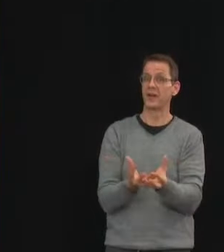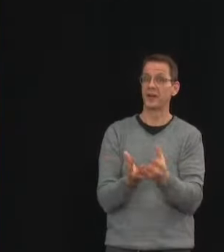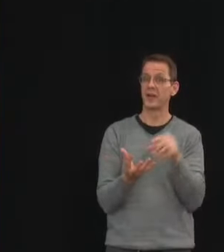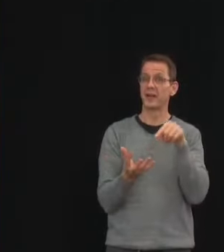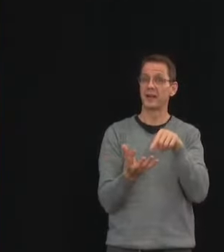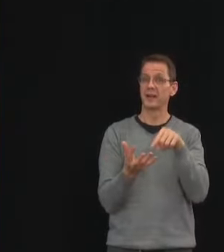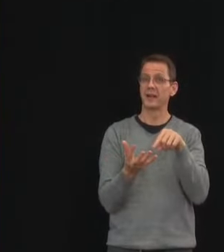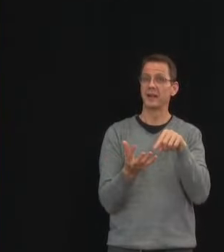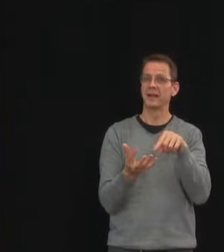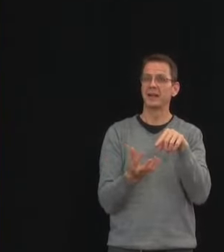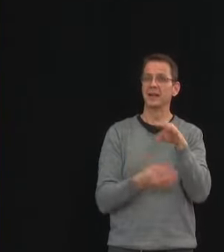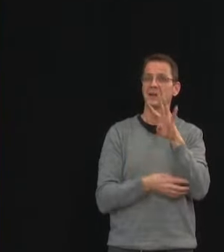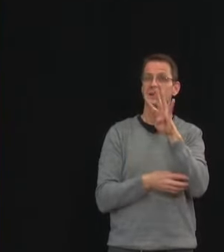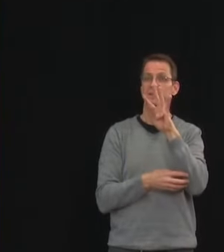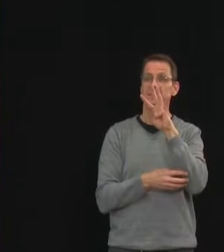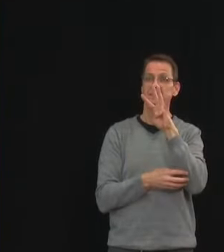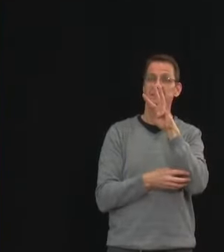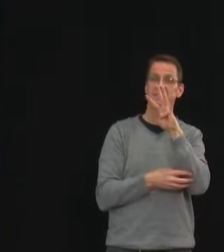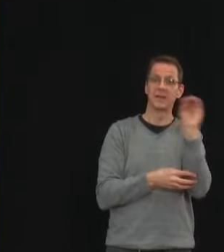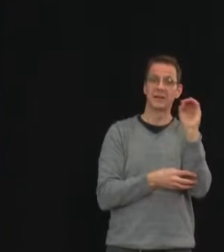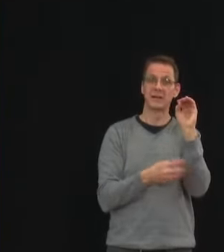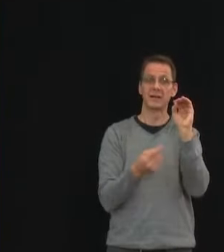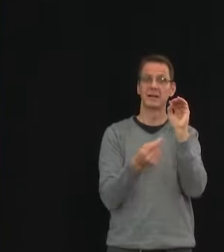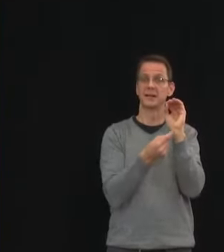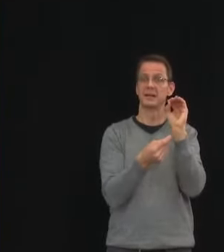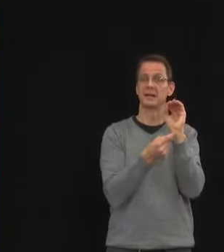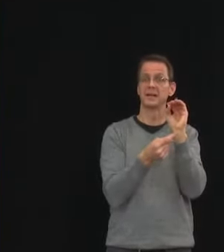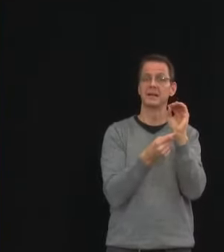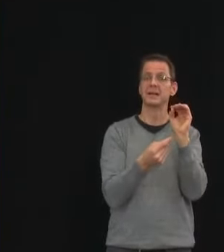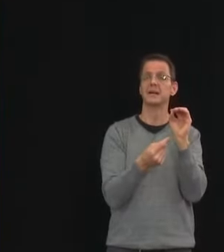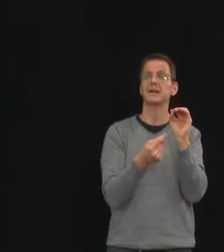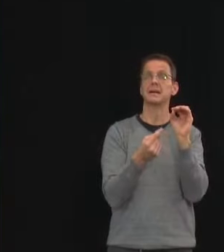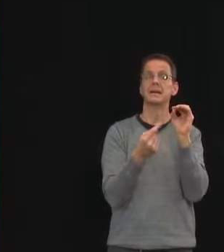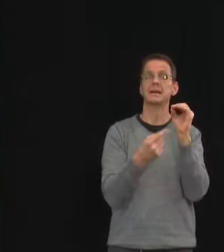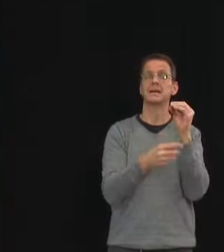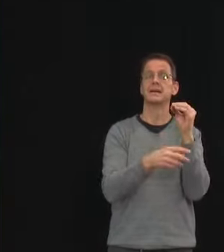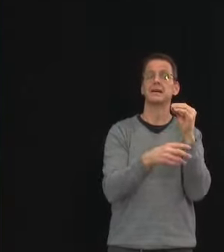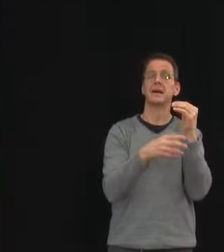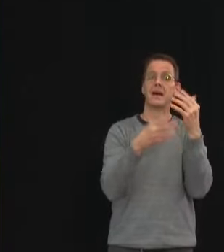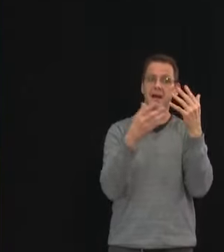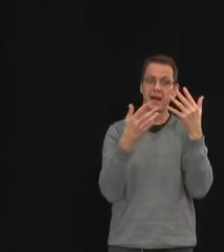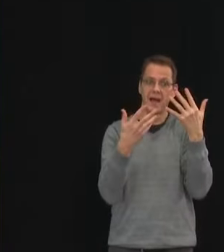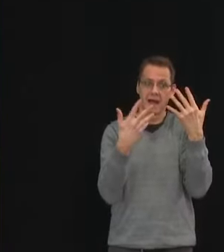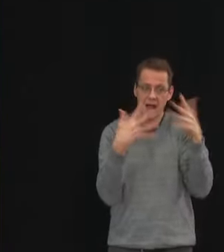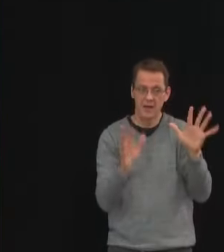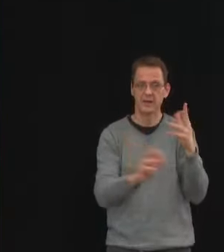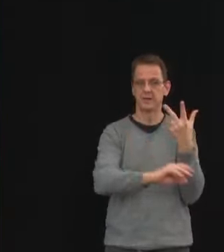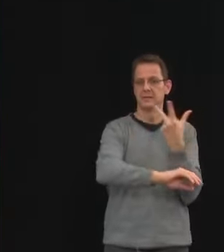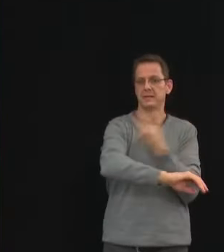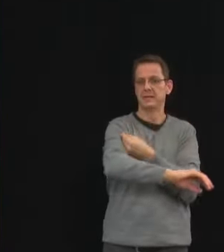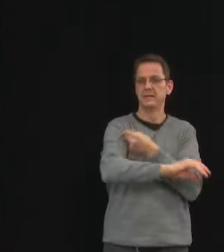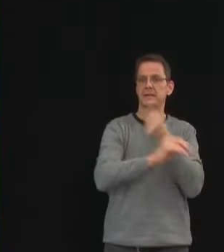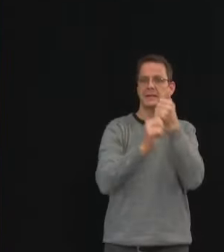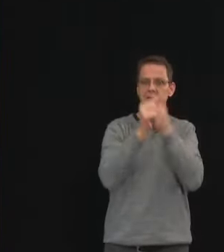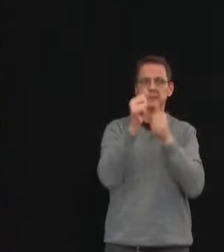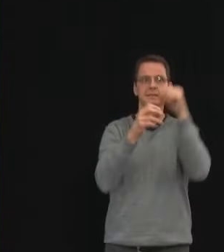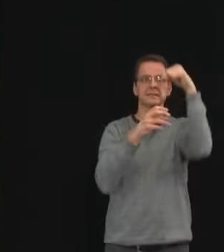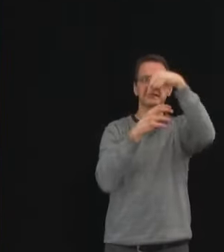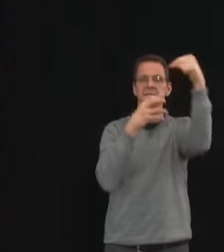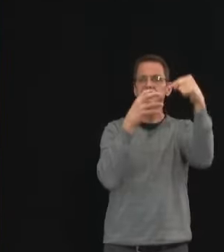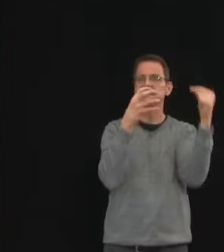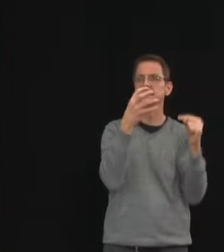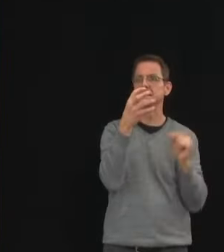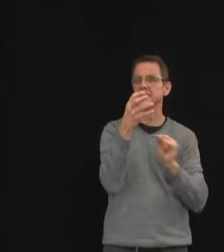virus. Widespread use of the vaccine will mean freedom which is why we renew our urgent